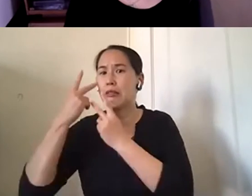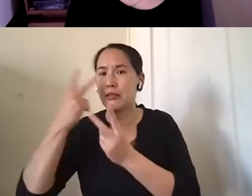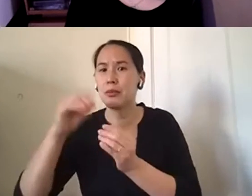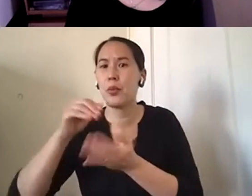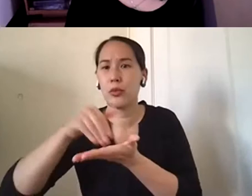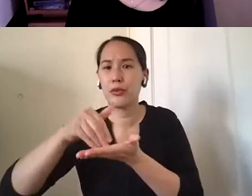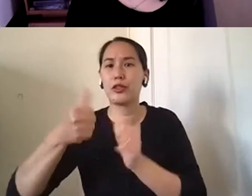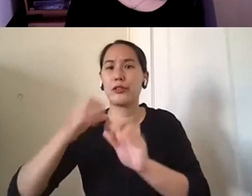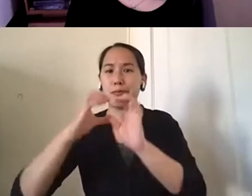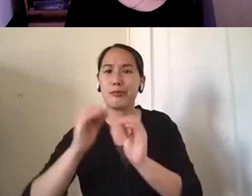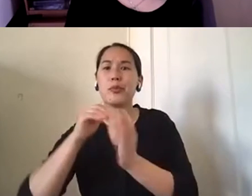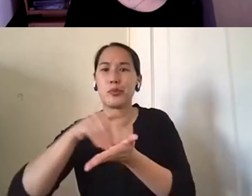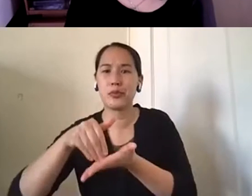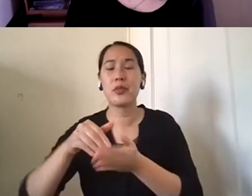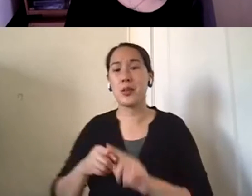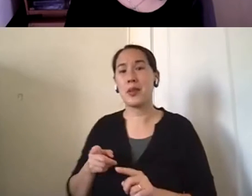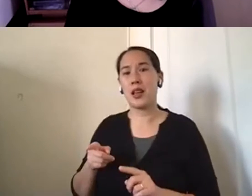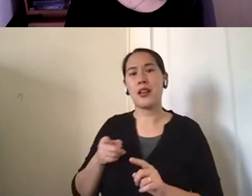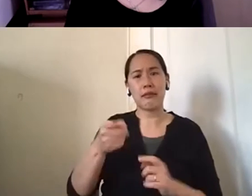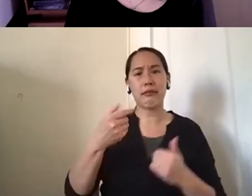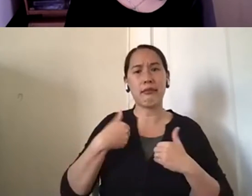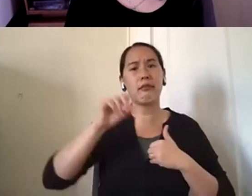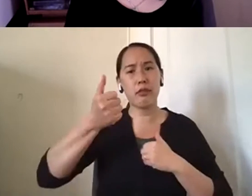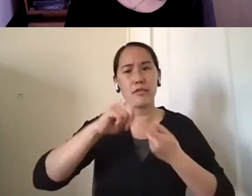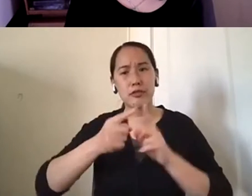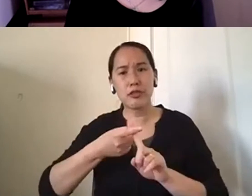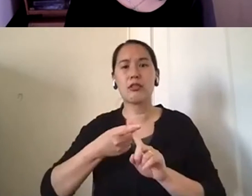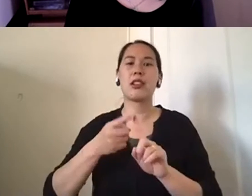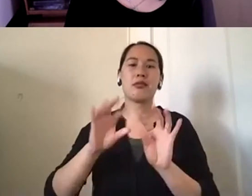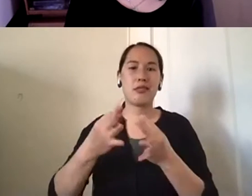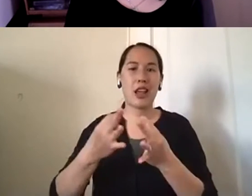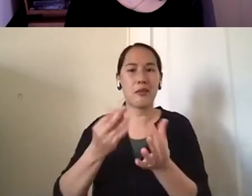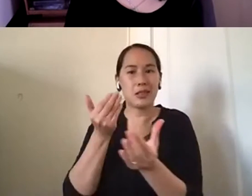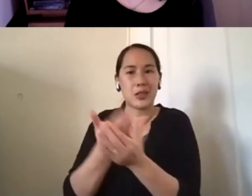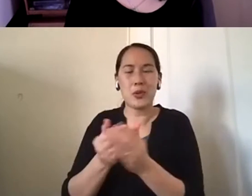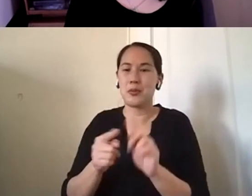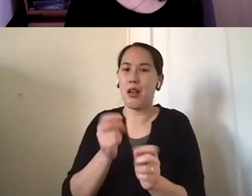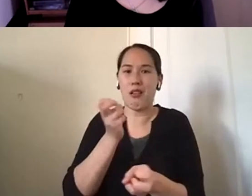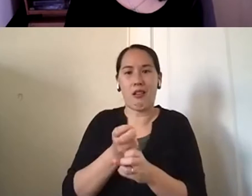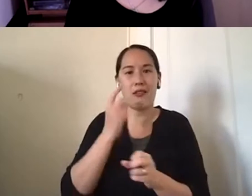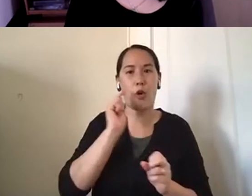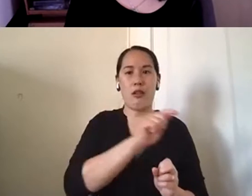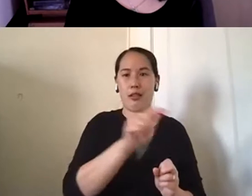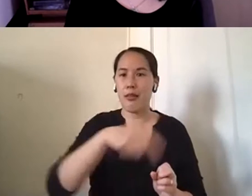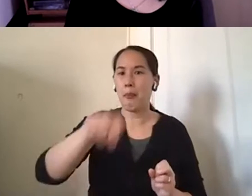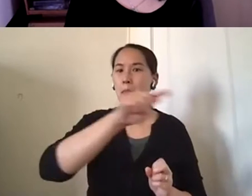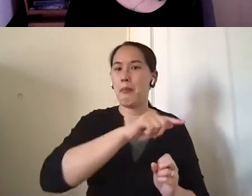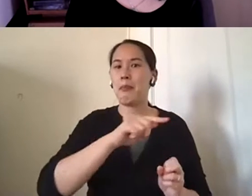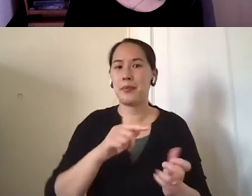um, he had other friends and family close by and it was difficult for them to, um,